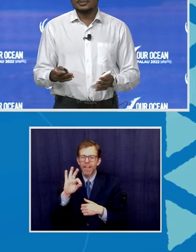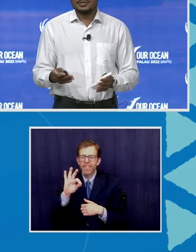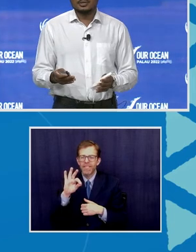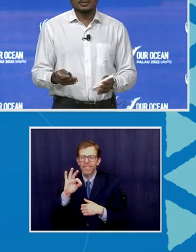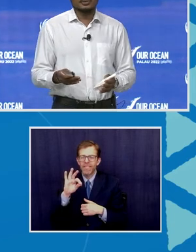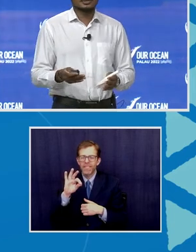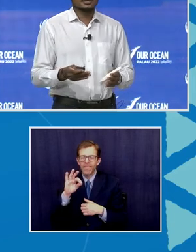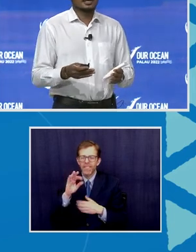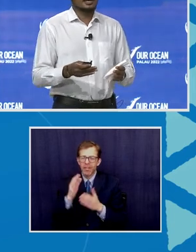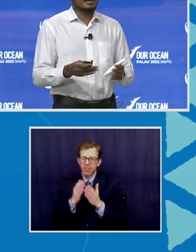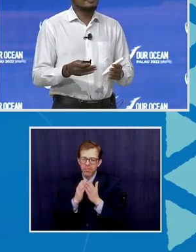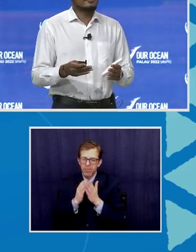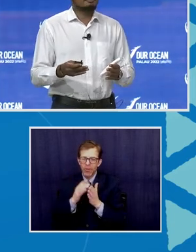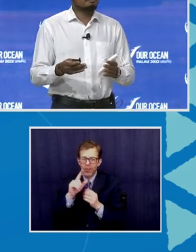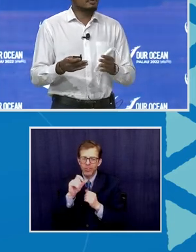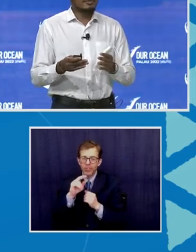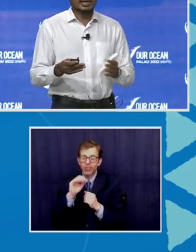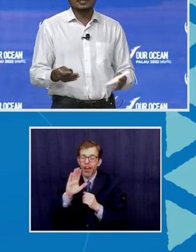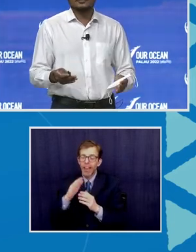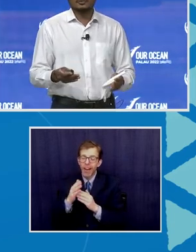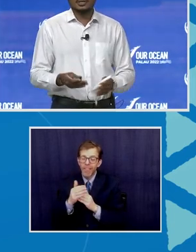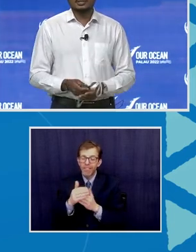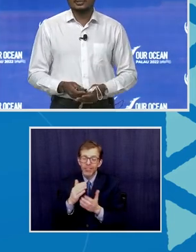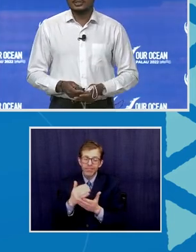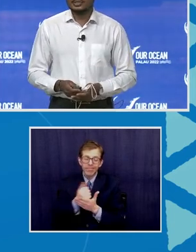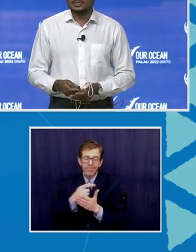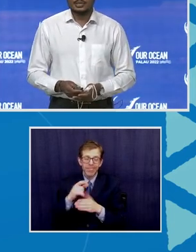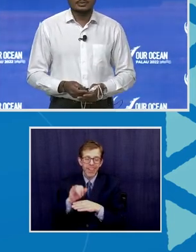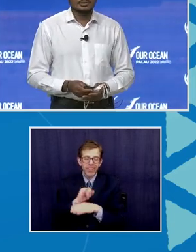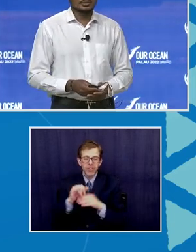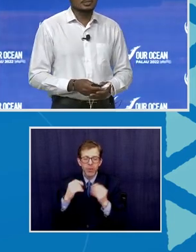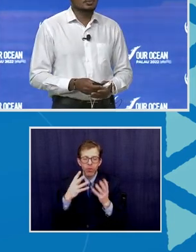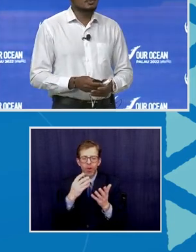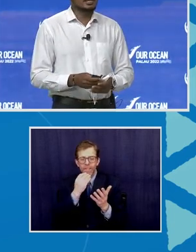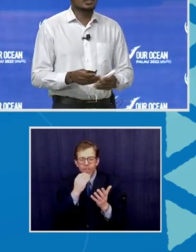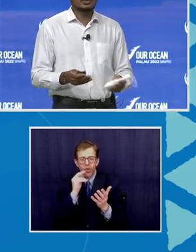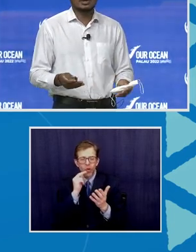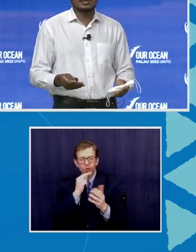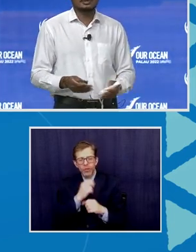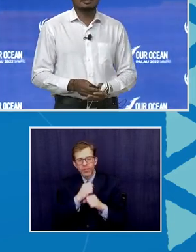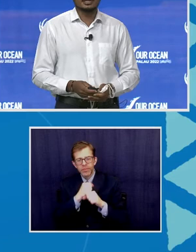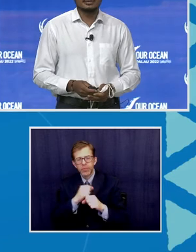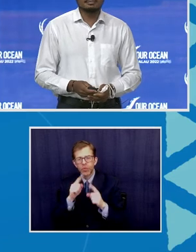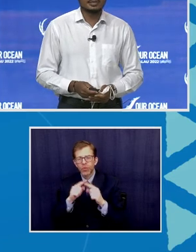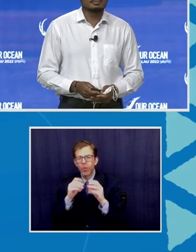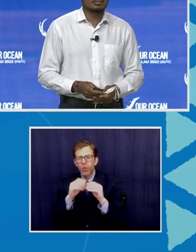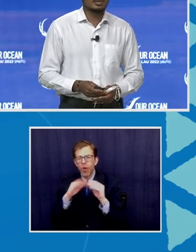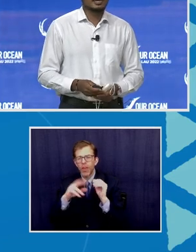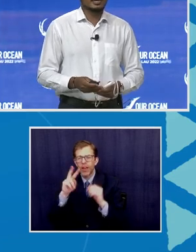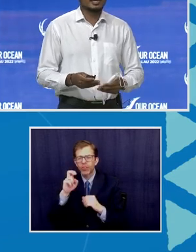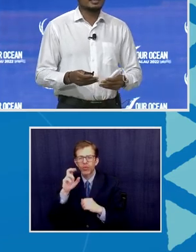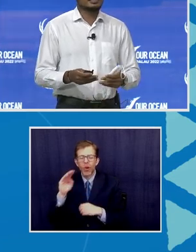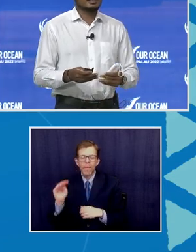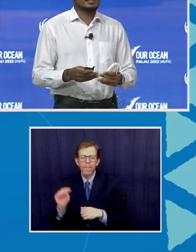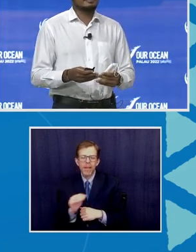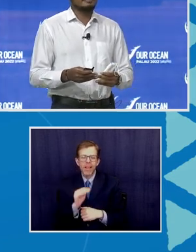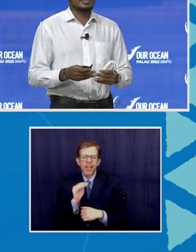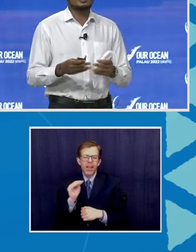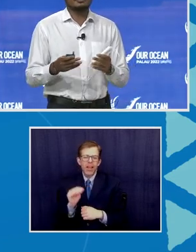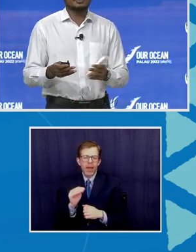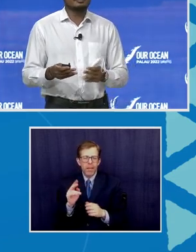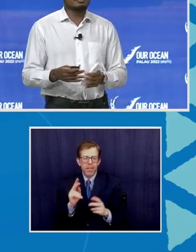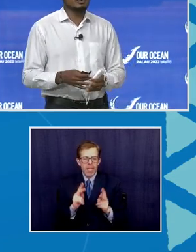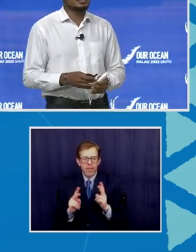fishing industry alone provides food and nutritional security to more than 200 million people. And